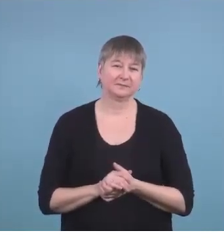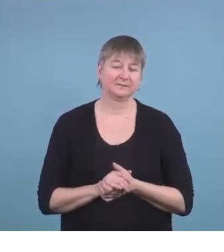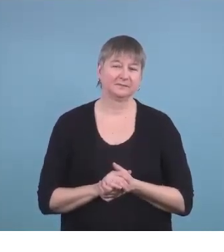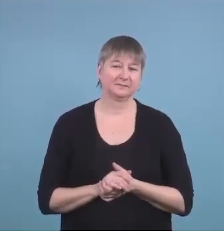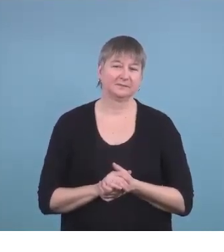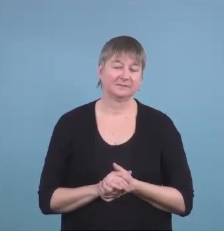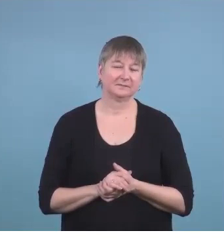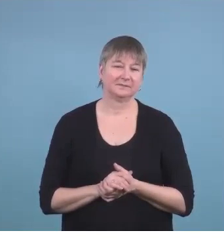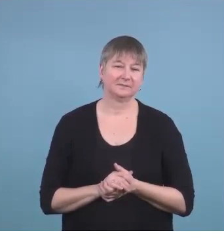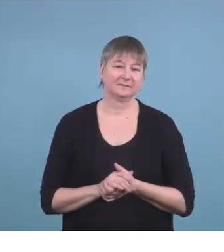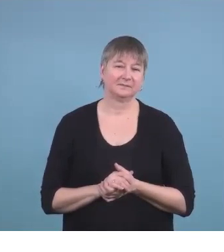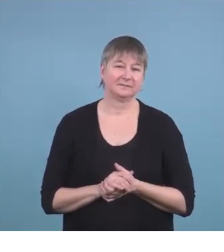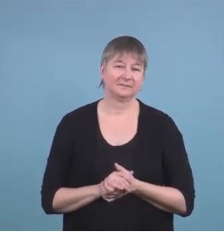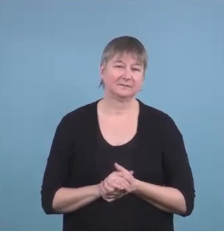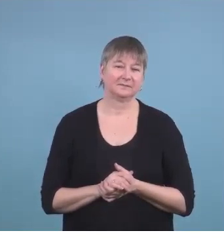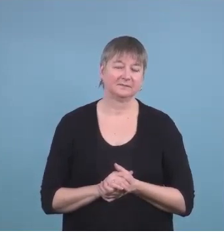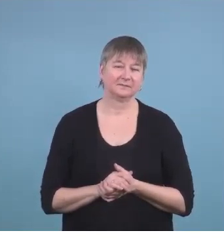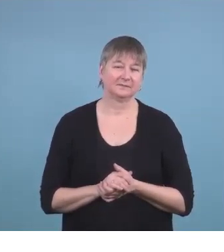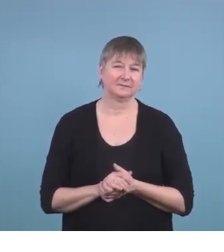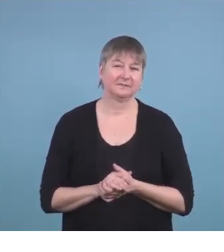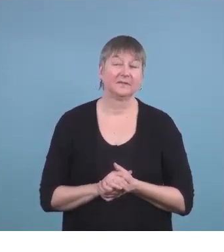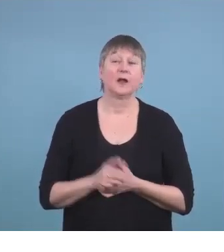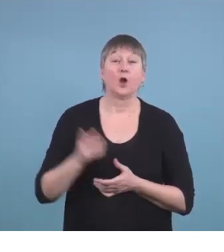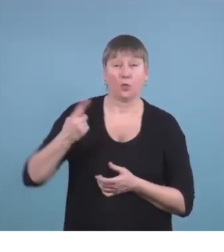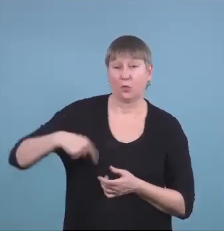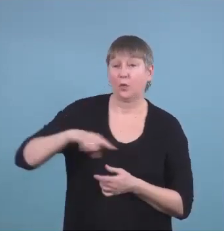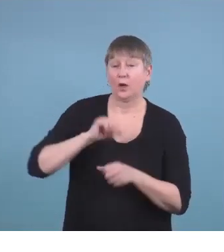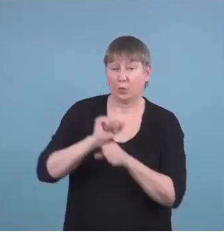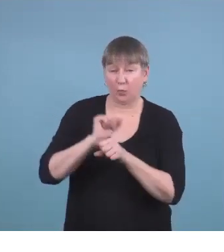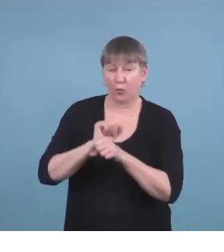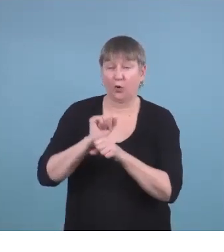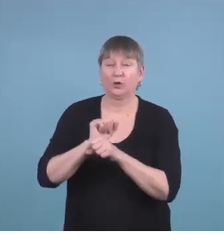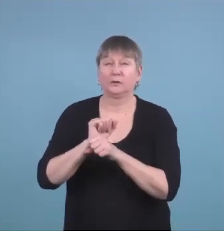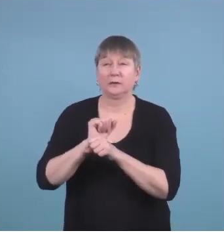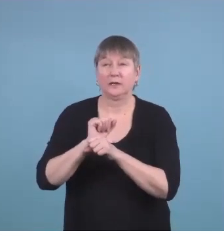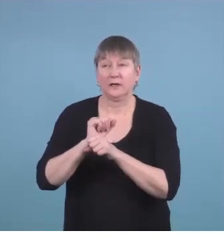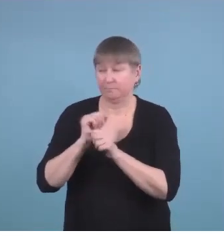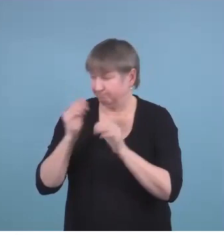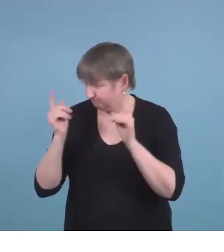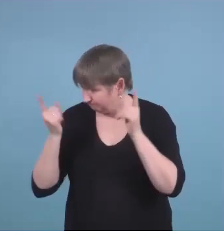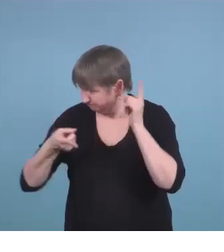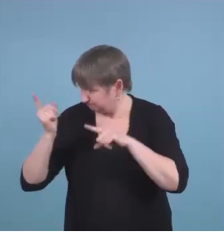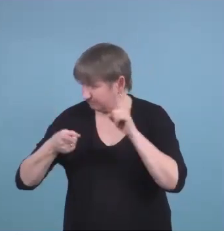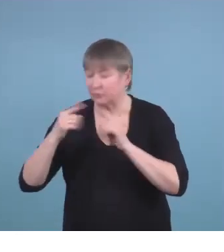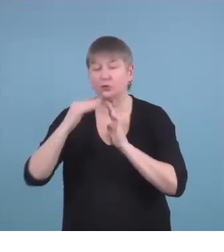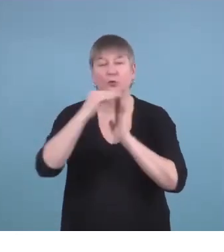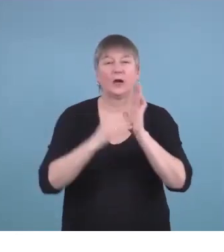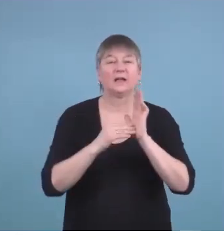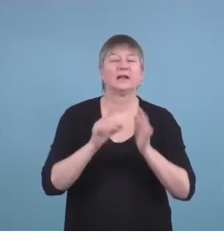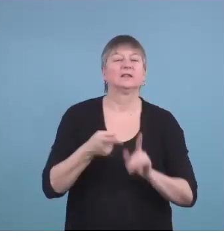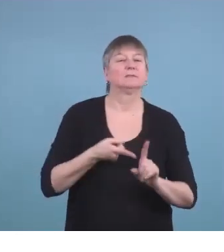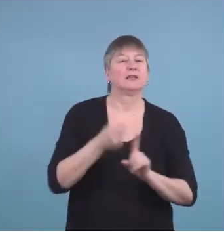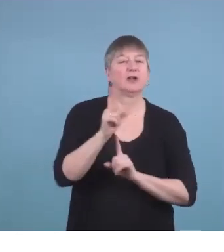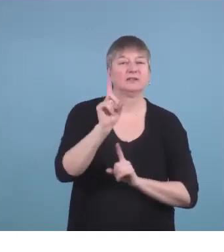we have worked to develop a specialized DHH report card to address the needs of these students